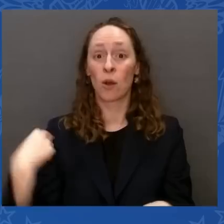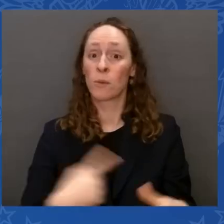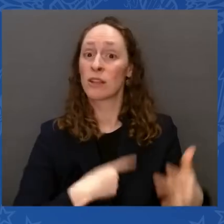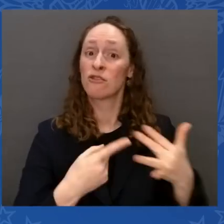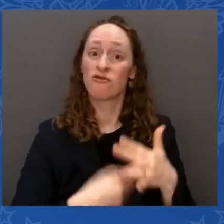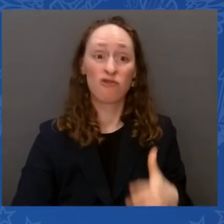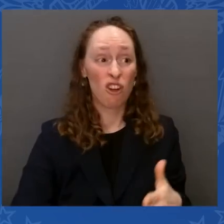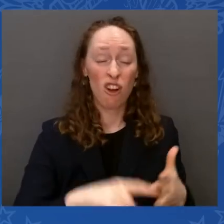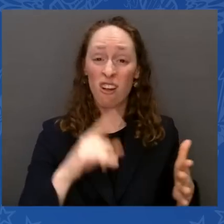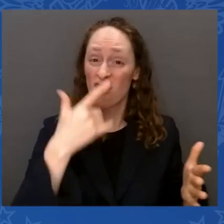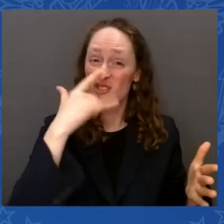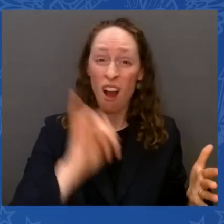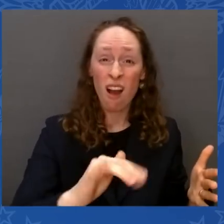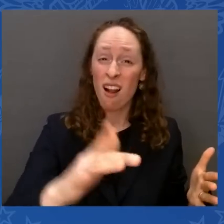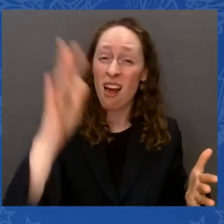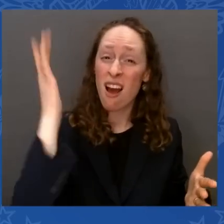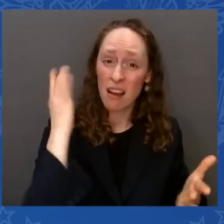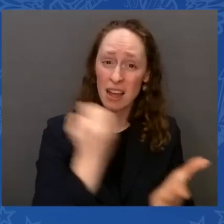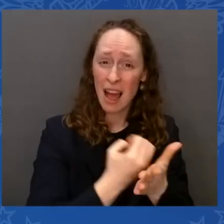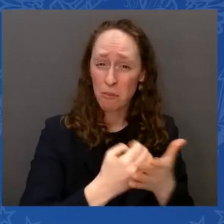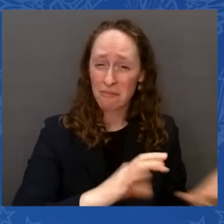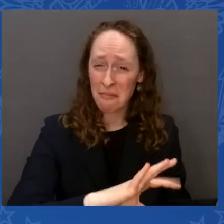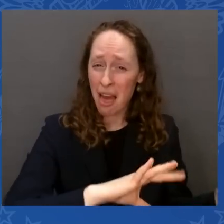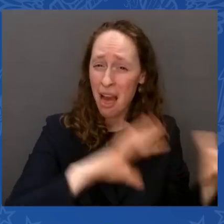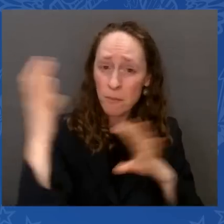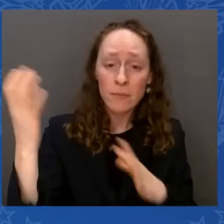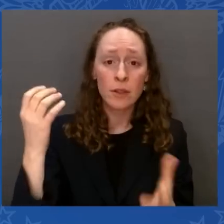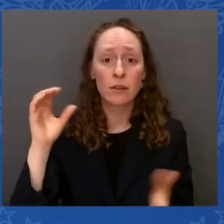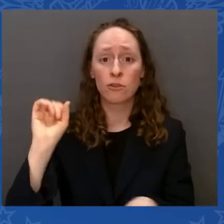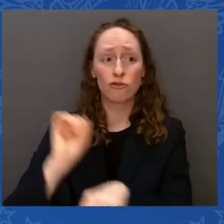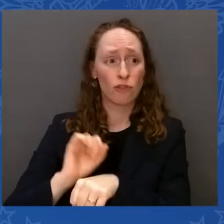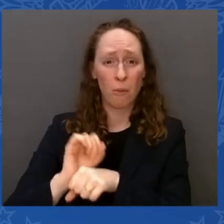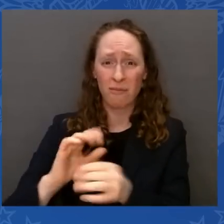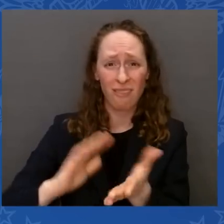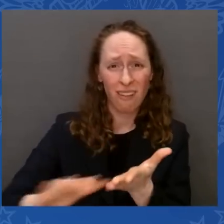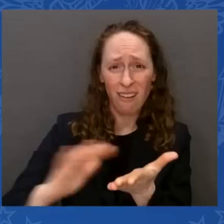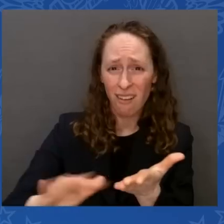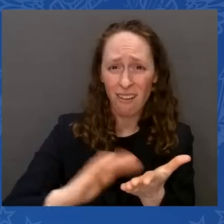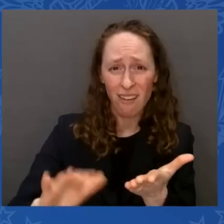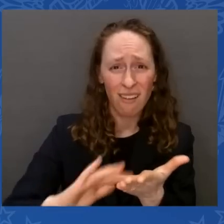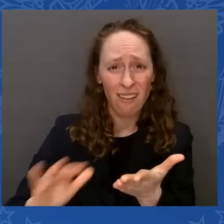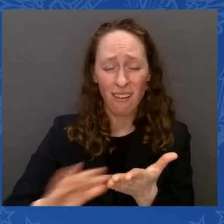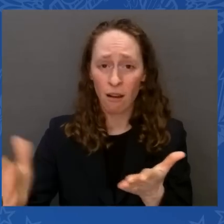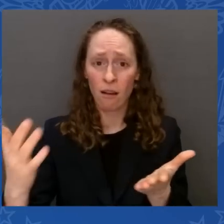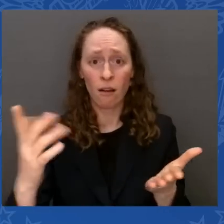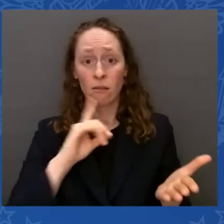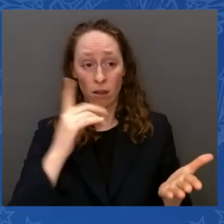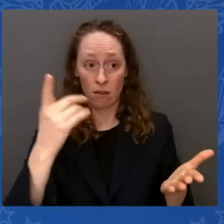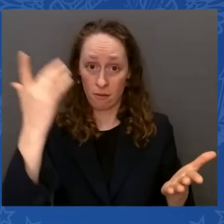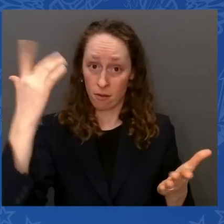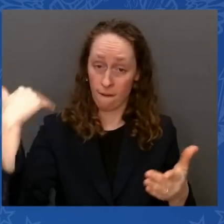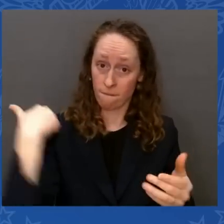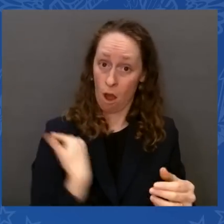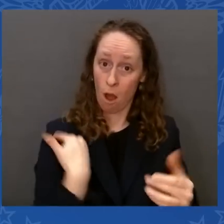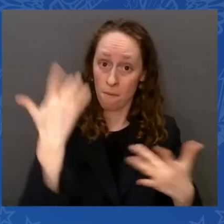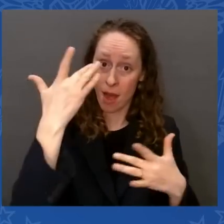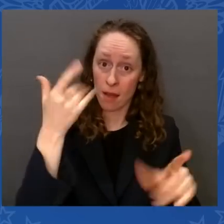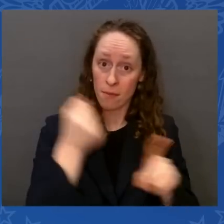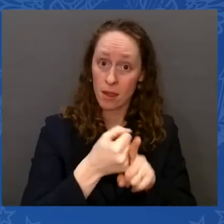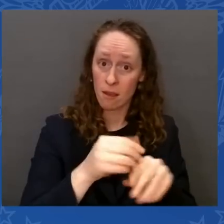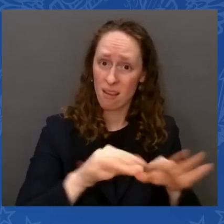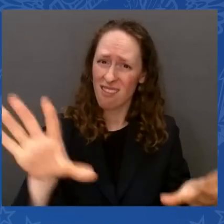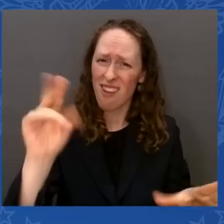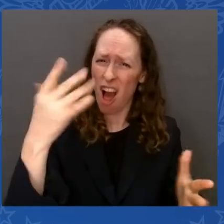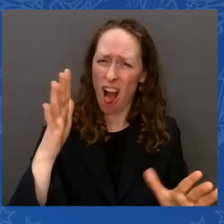And it went beyond the pandemic. It started before that. But we can see it in your districts. Those 12 million new jobs. They're real